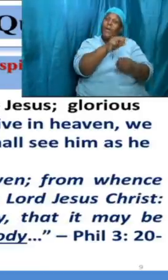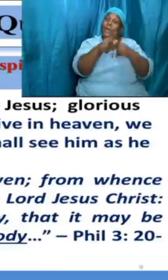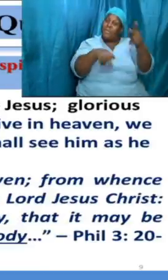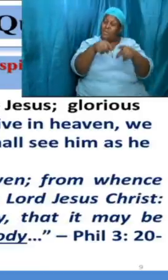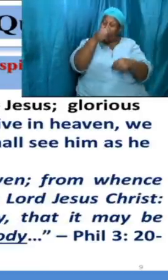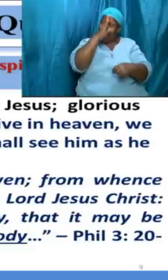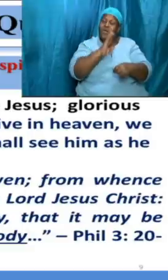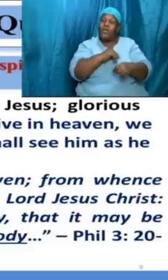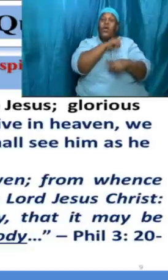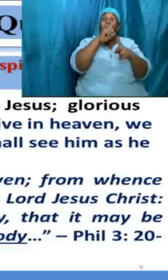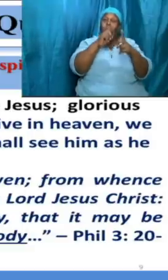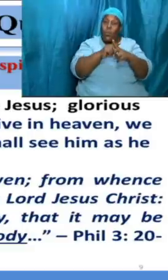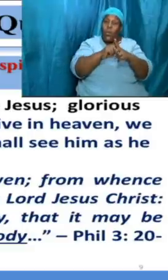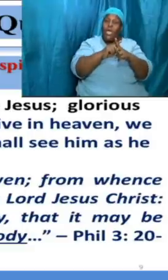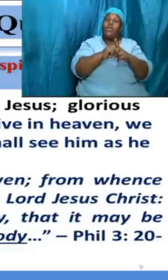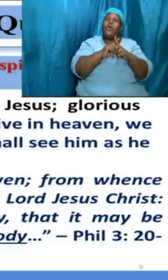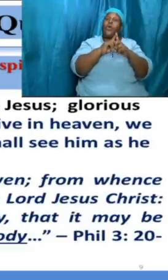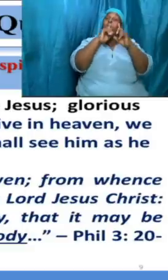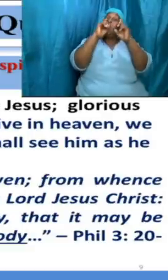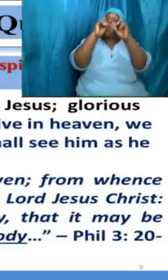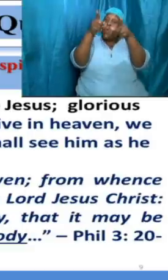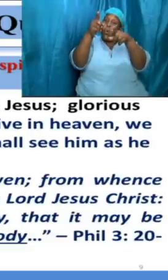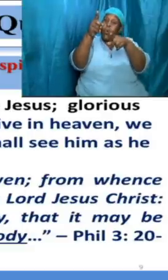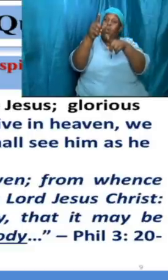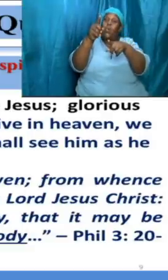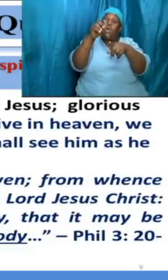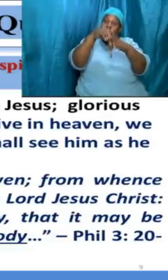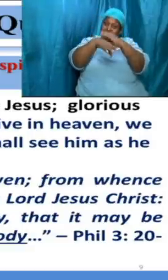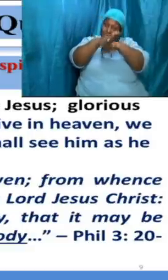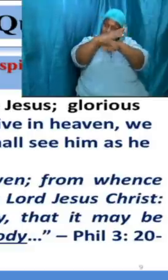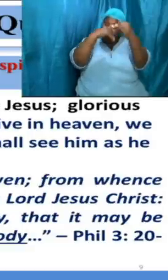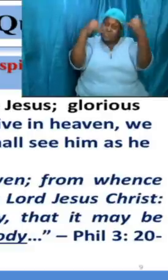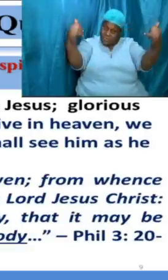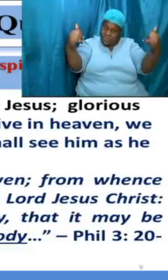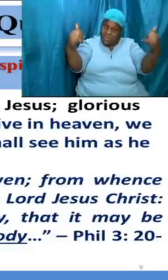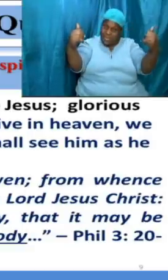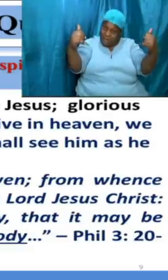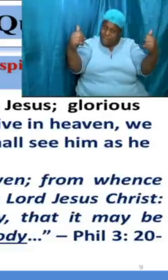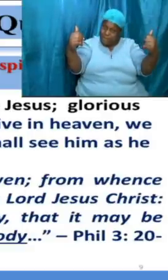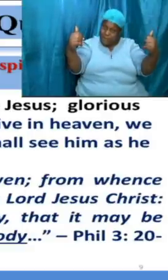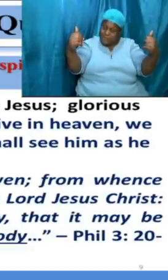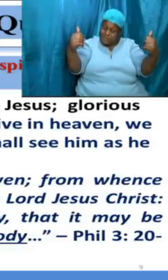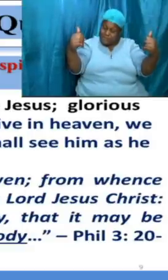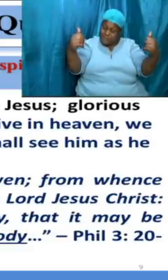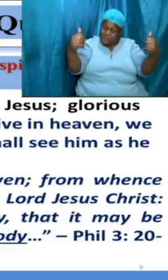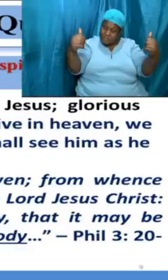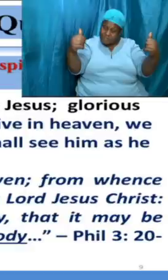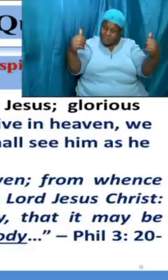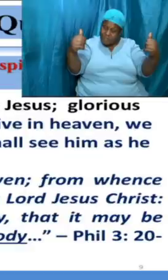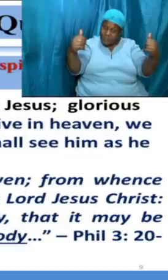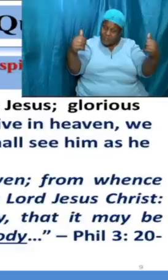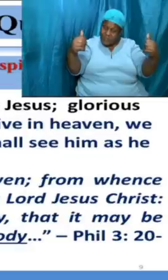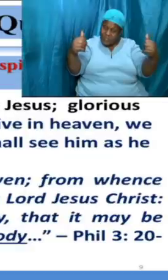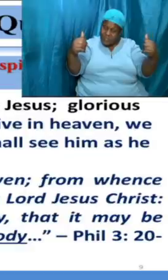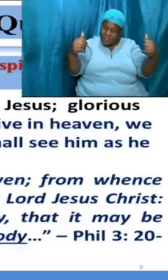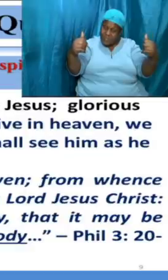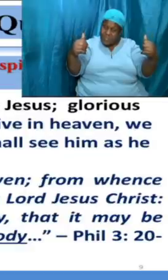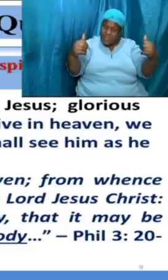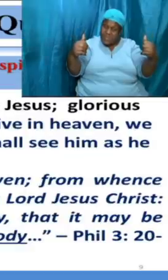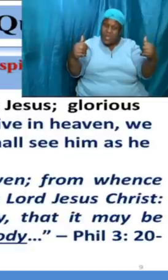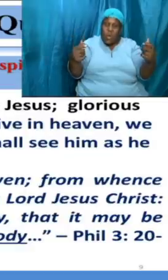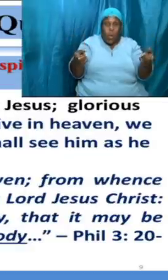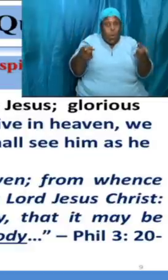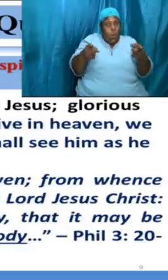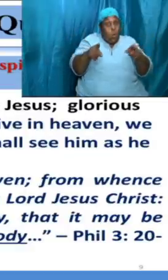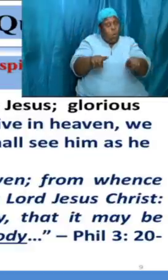when we get into the higher realm when we get into the other realm while